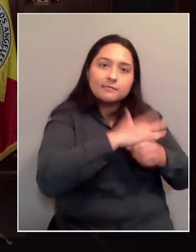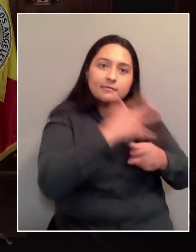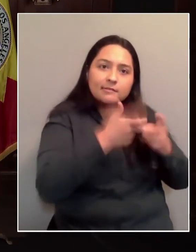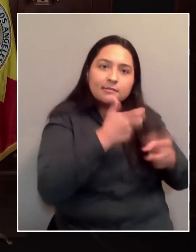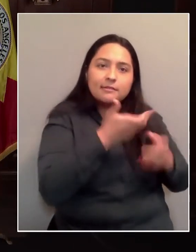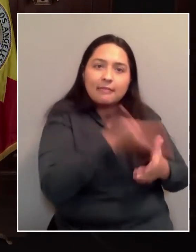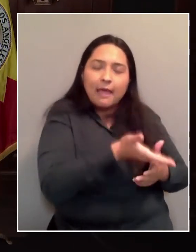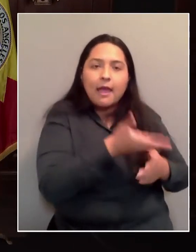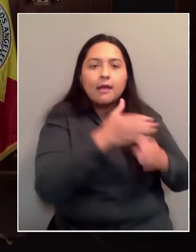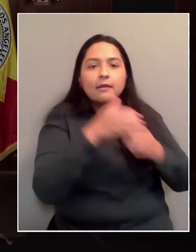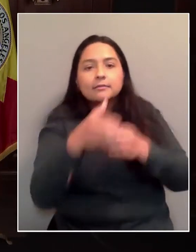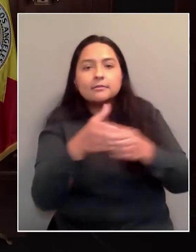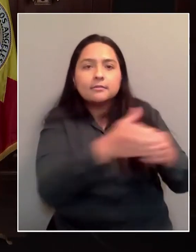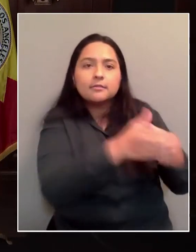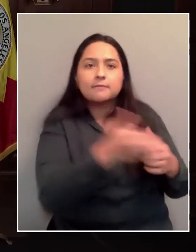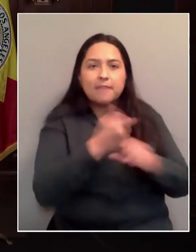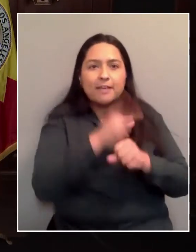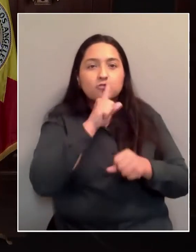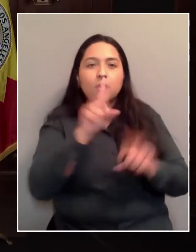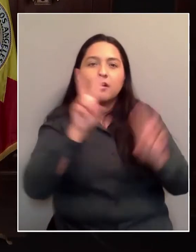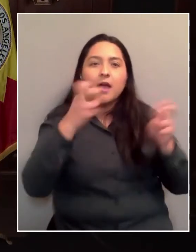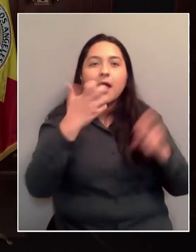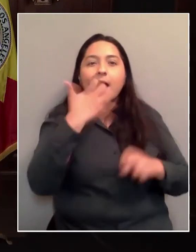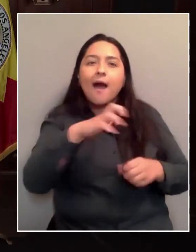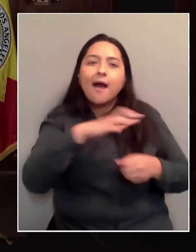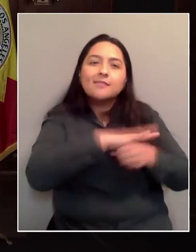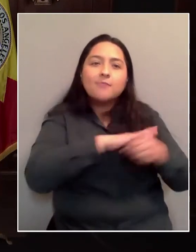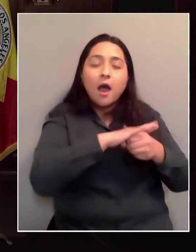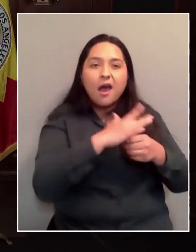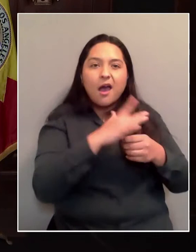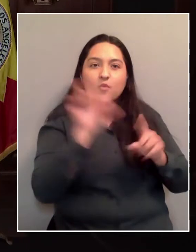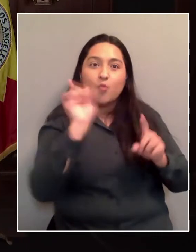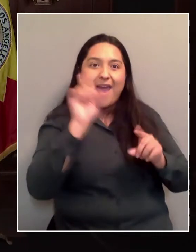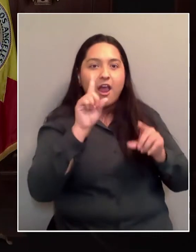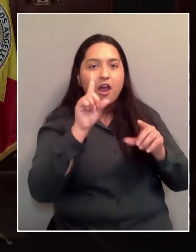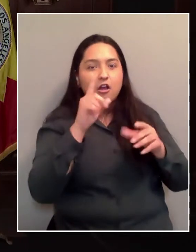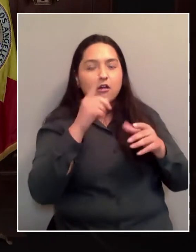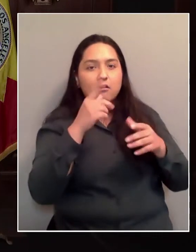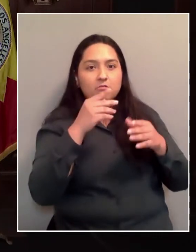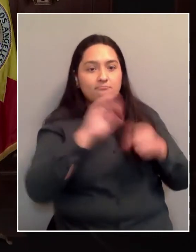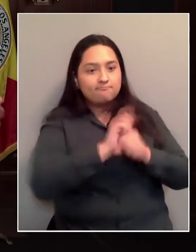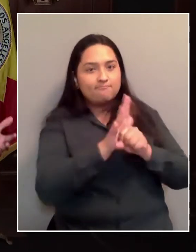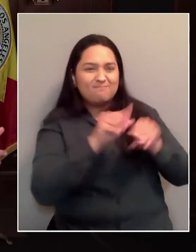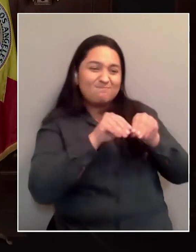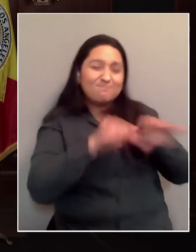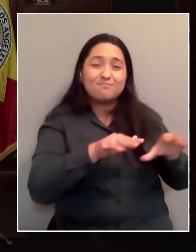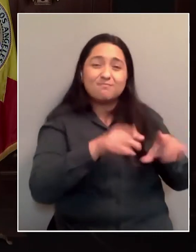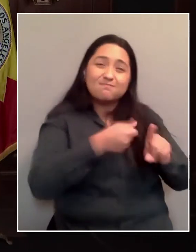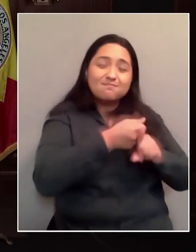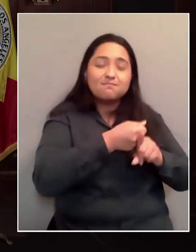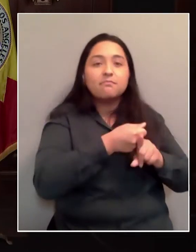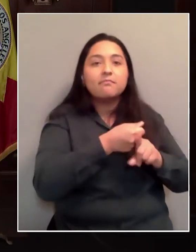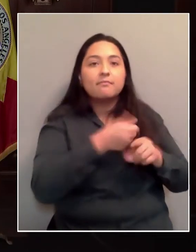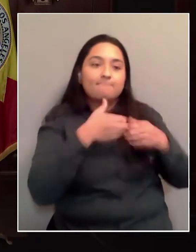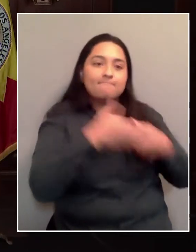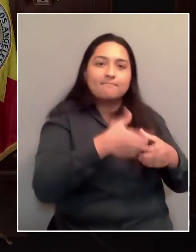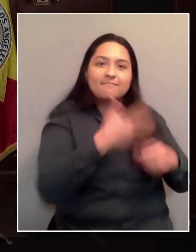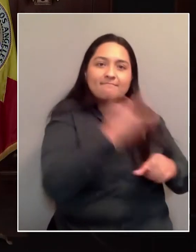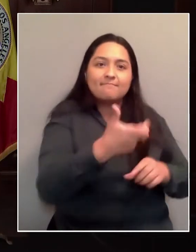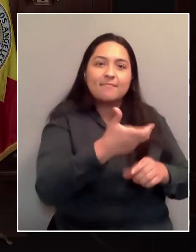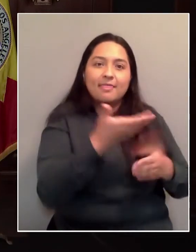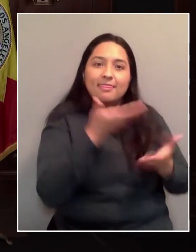that wherever there's hot spots, we're surging vaccines into those areas to collectively bring that down, which serves the whole city from spread.